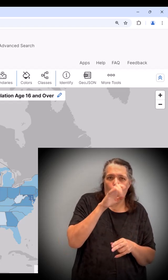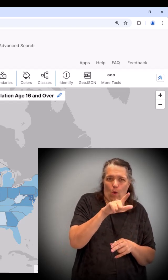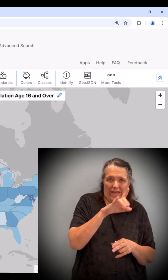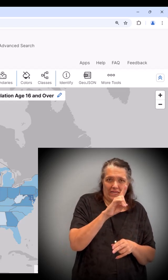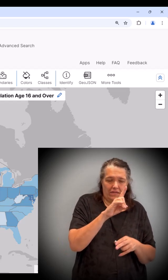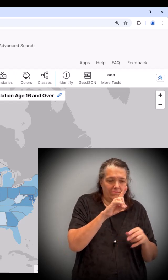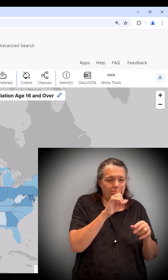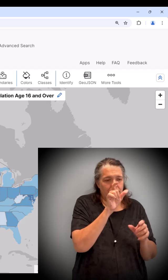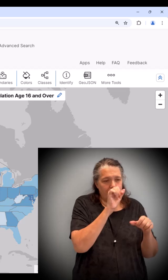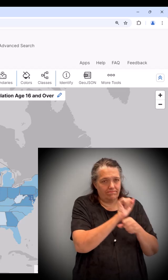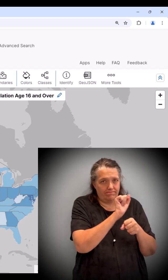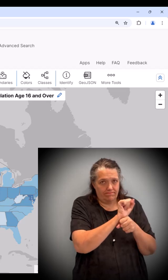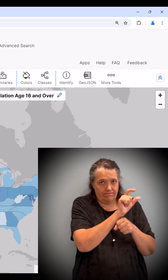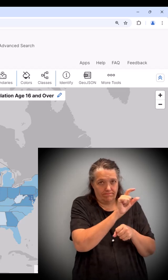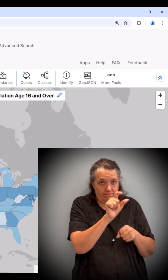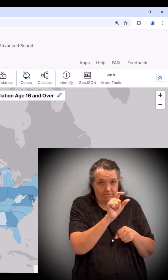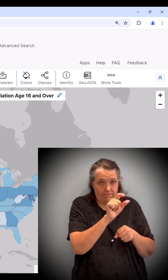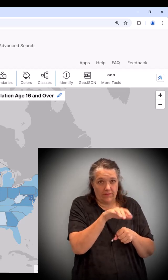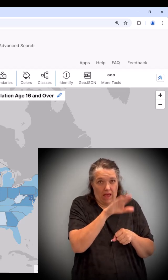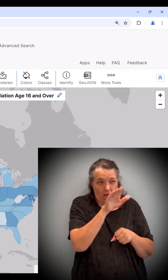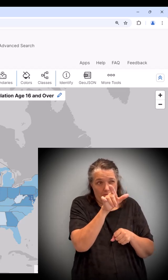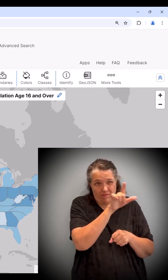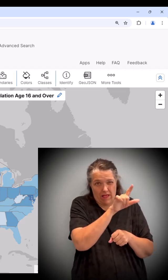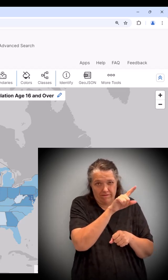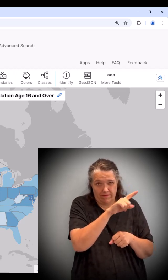located above the map to the left.